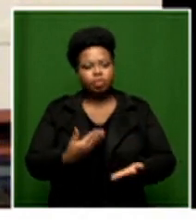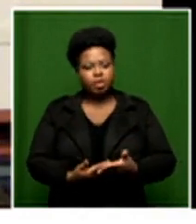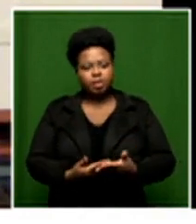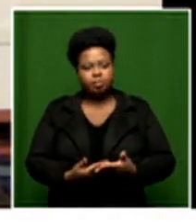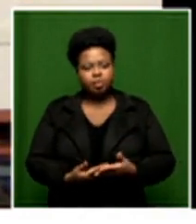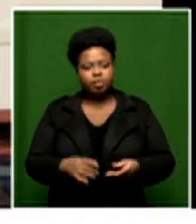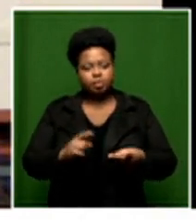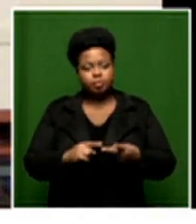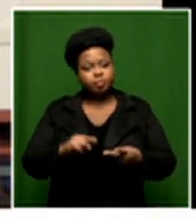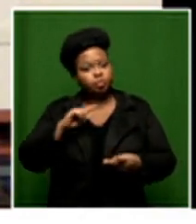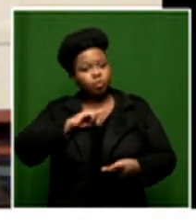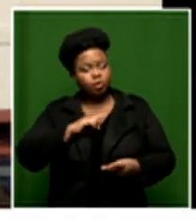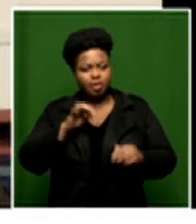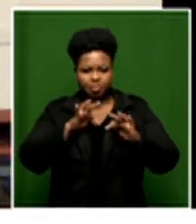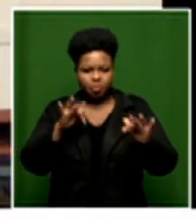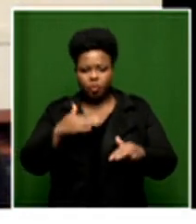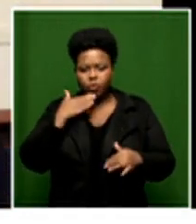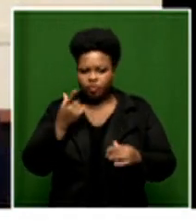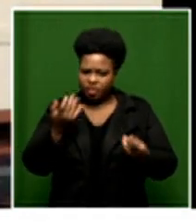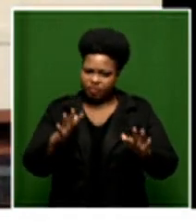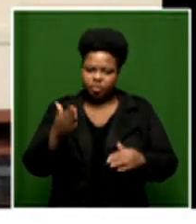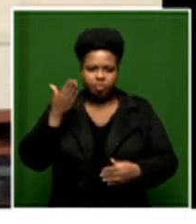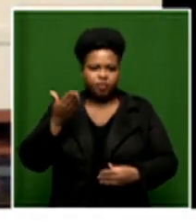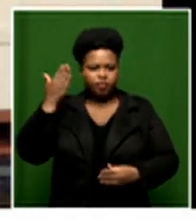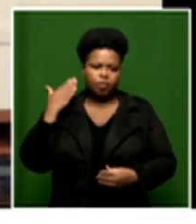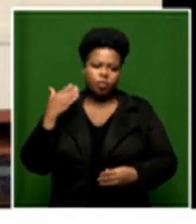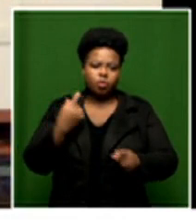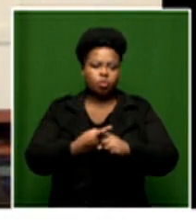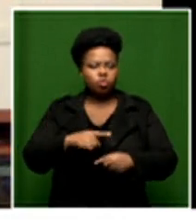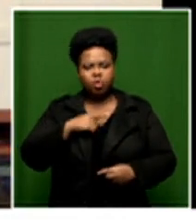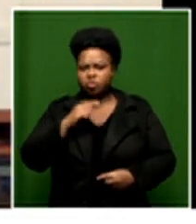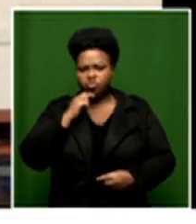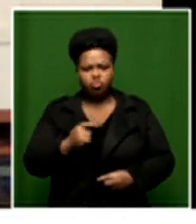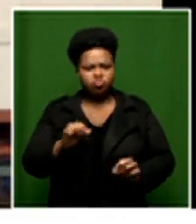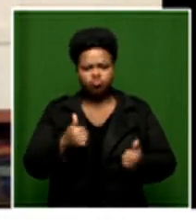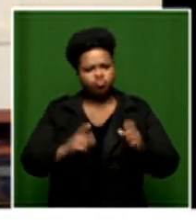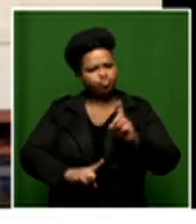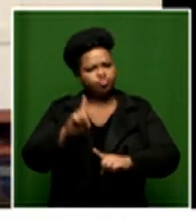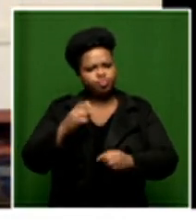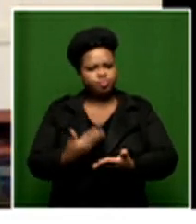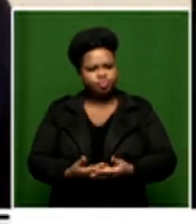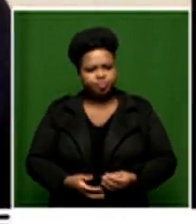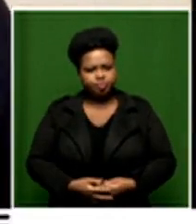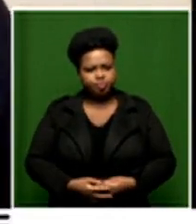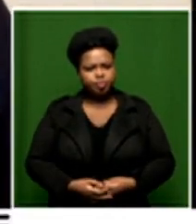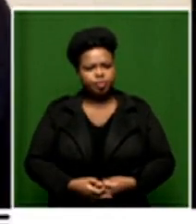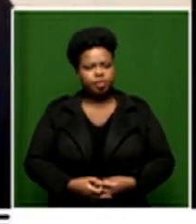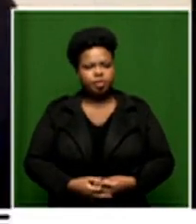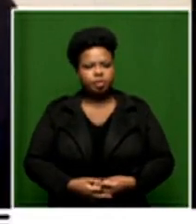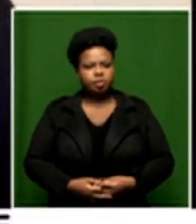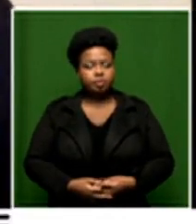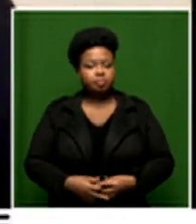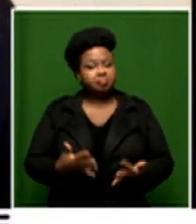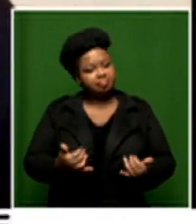like i say we have the population of people who've done it before so we've got the muscle memory for that kind of success yeah yeah and tombe